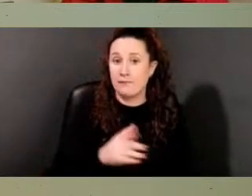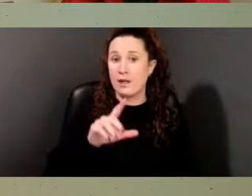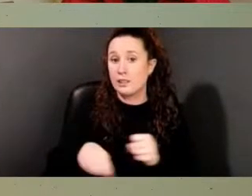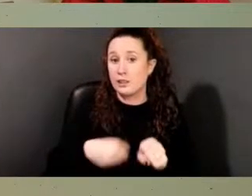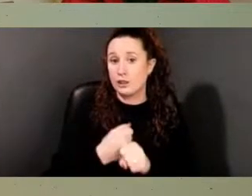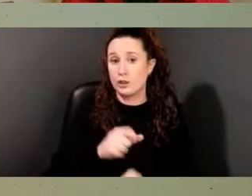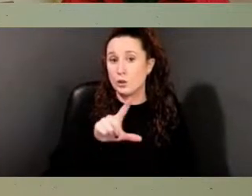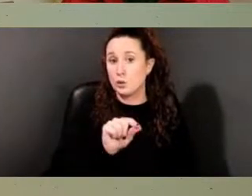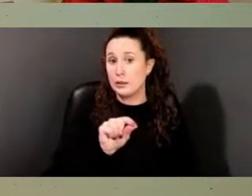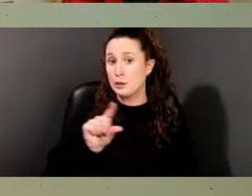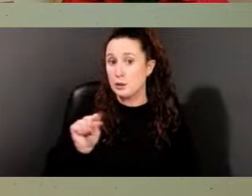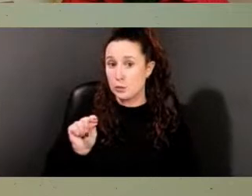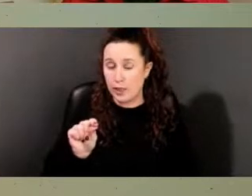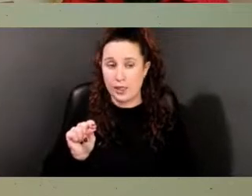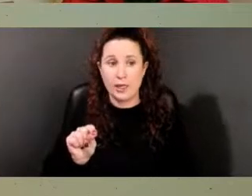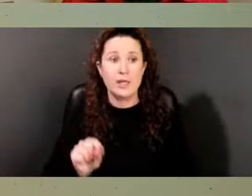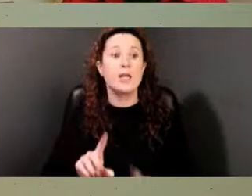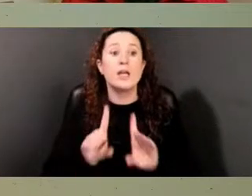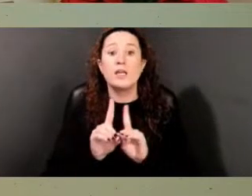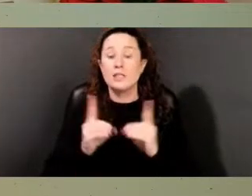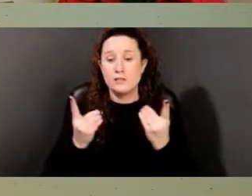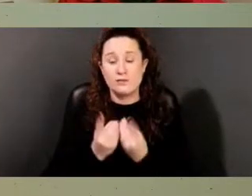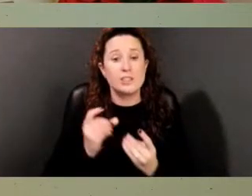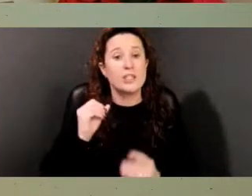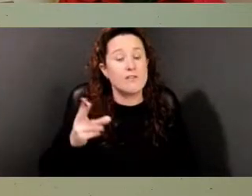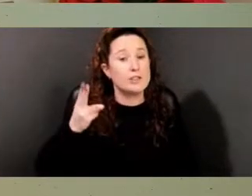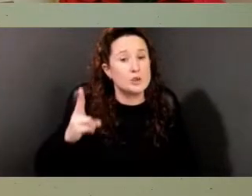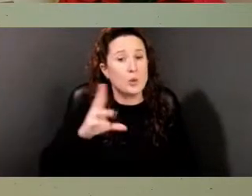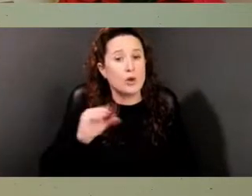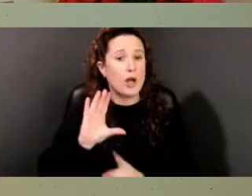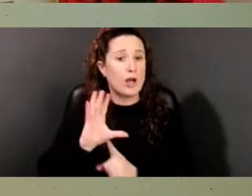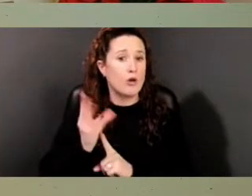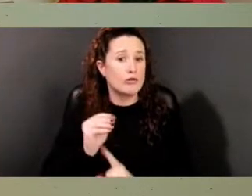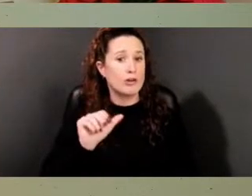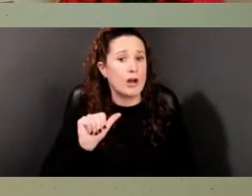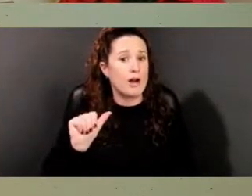the Division of Historical and Cultural Affairs published a race.